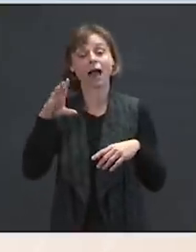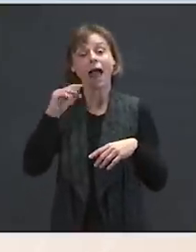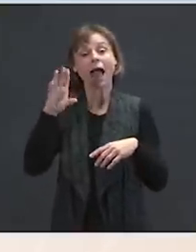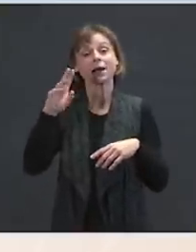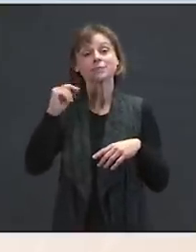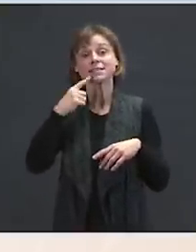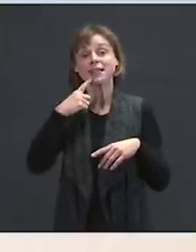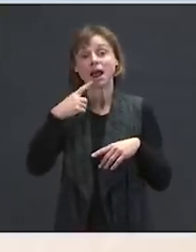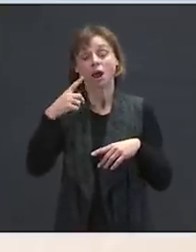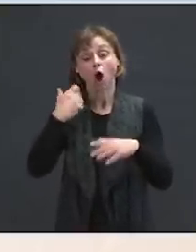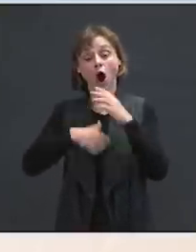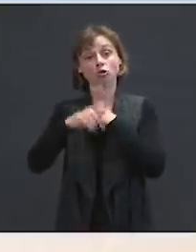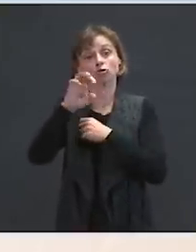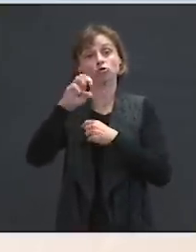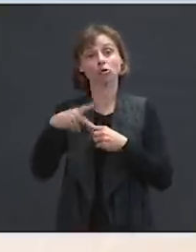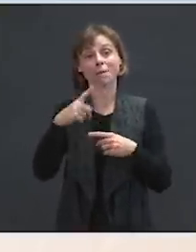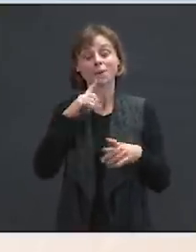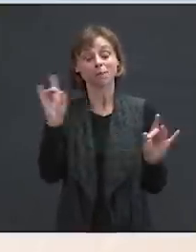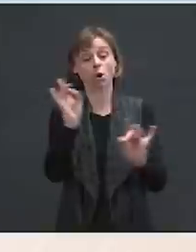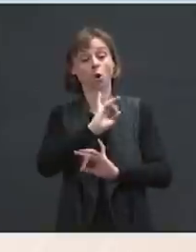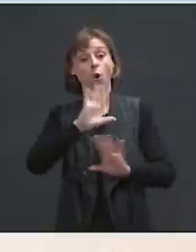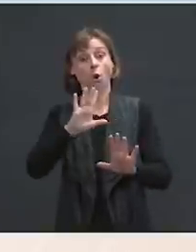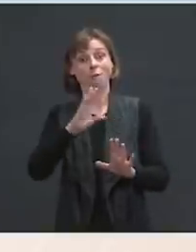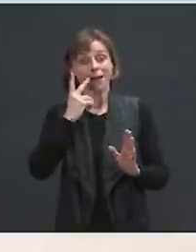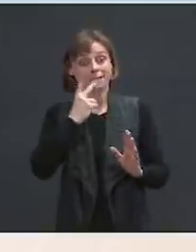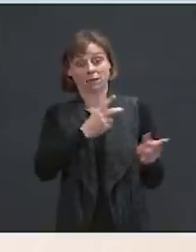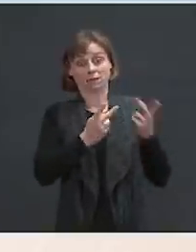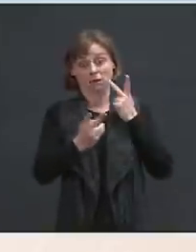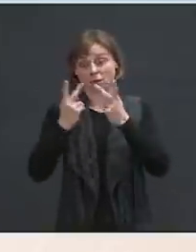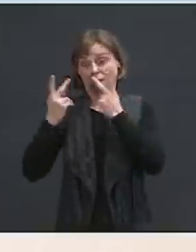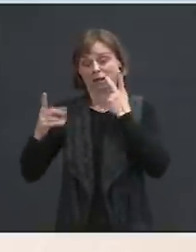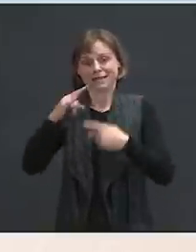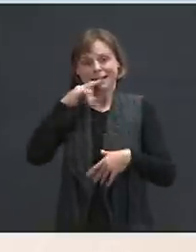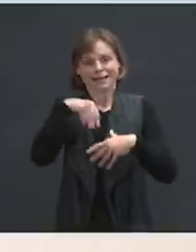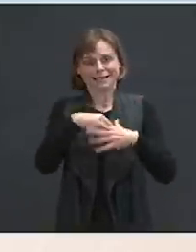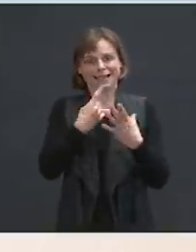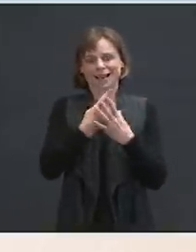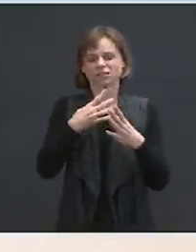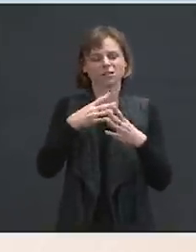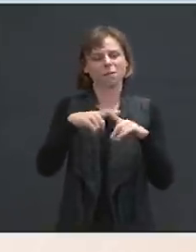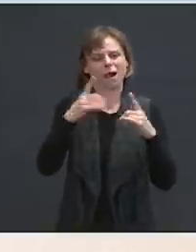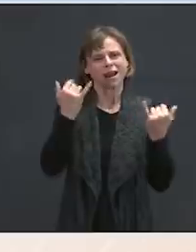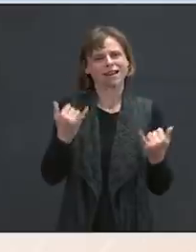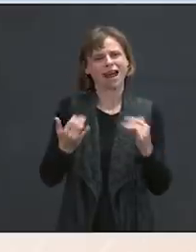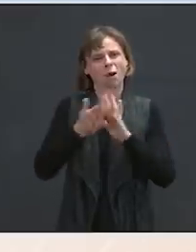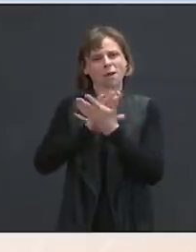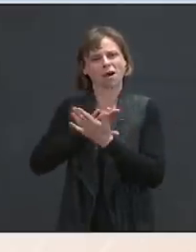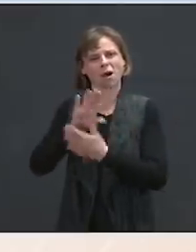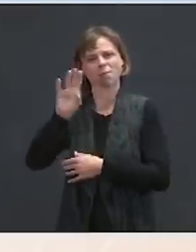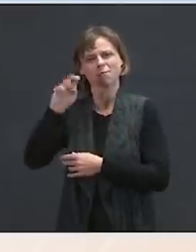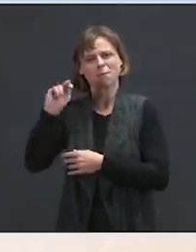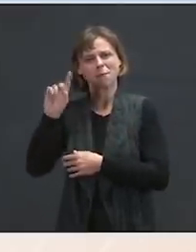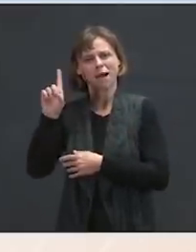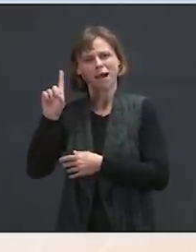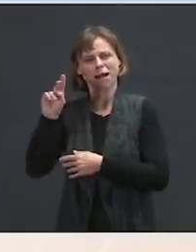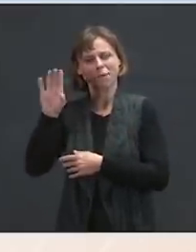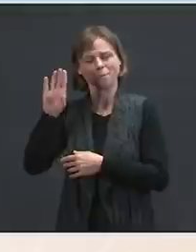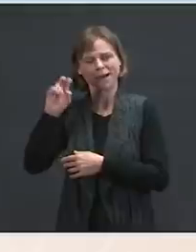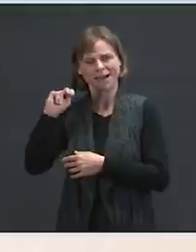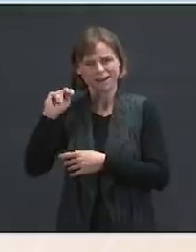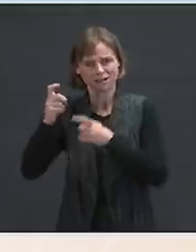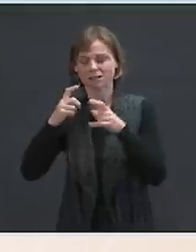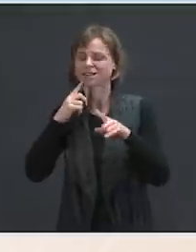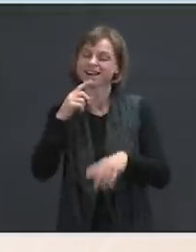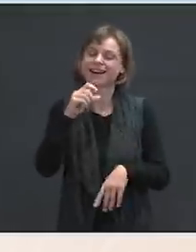scenes of border — at the border of kids being kept in cages. Now, it's not under Trump. It's under Biden. Ms. This is not kids being kept in